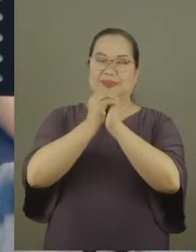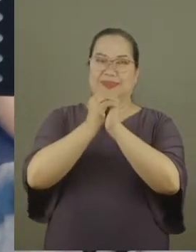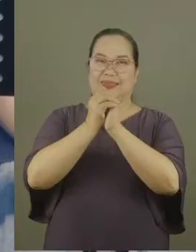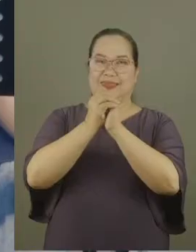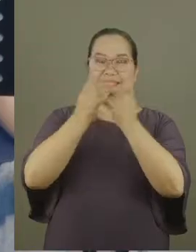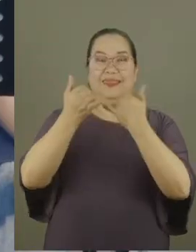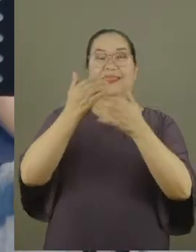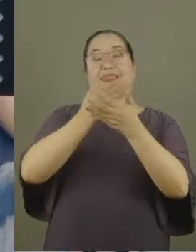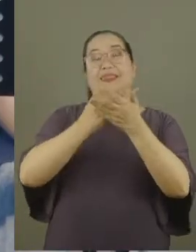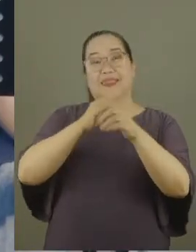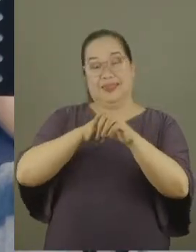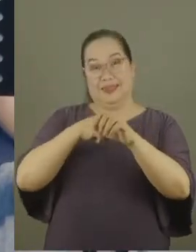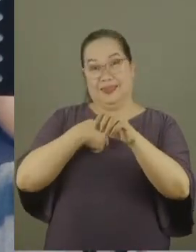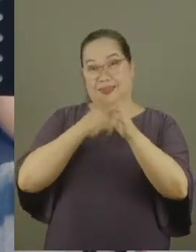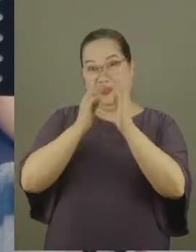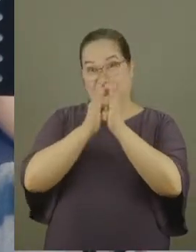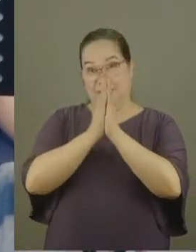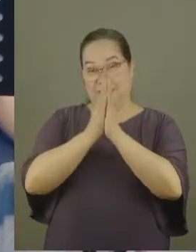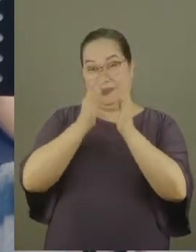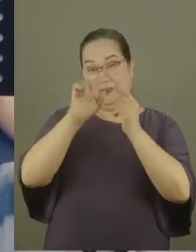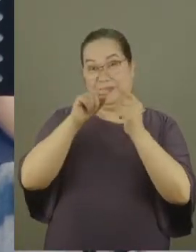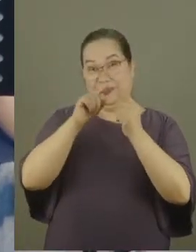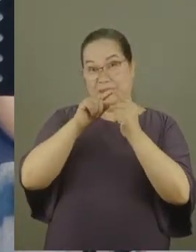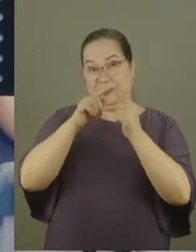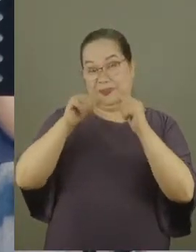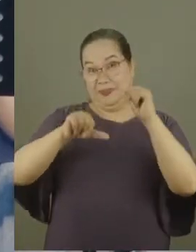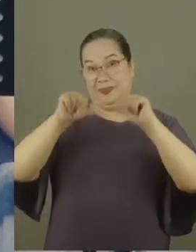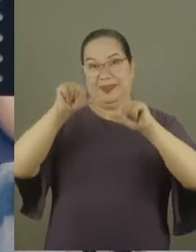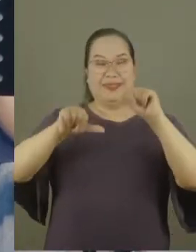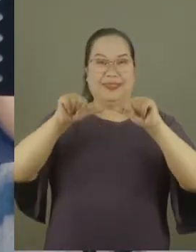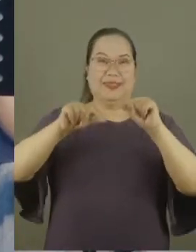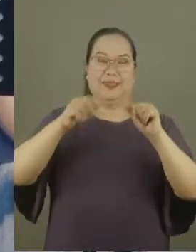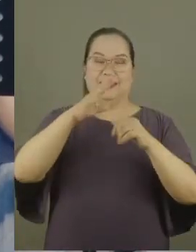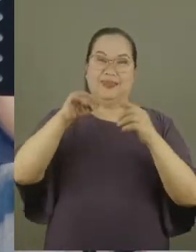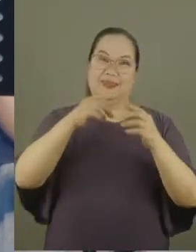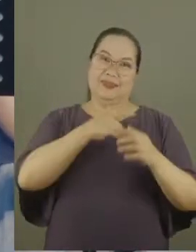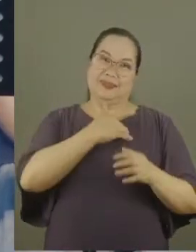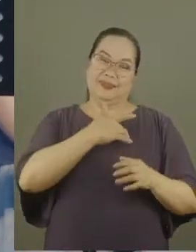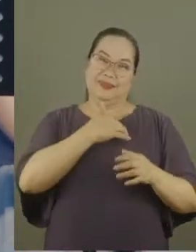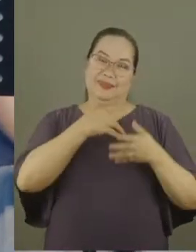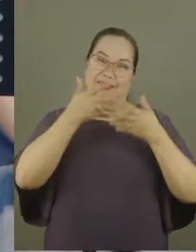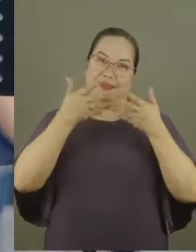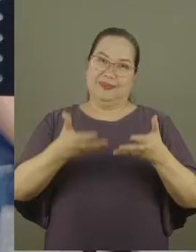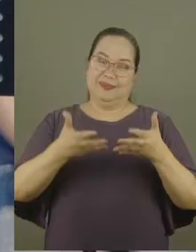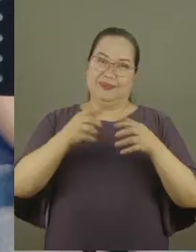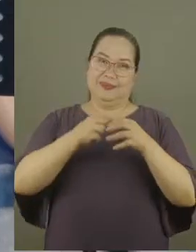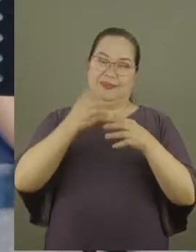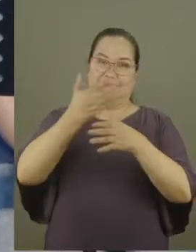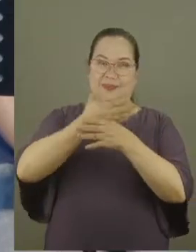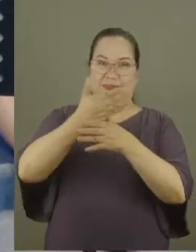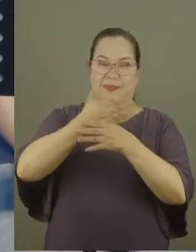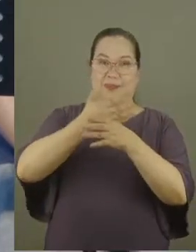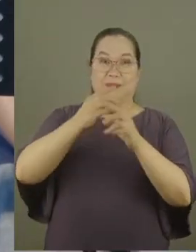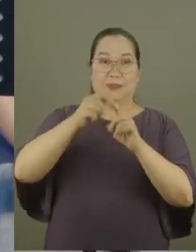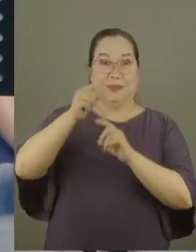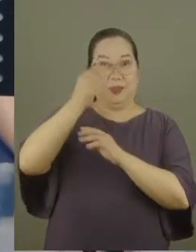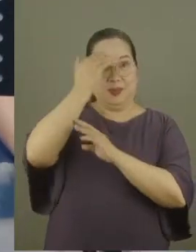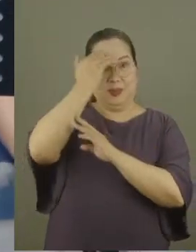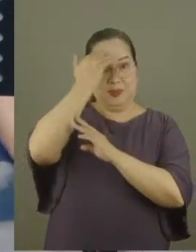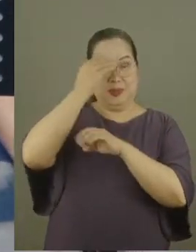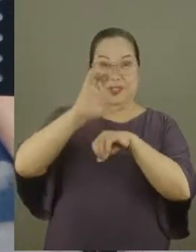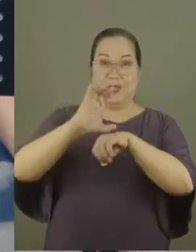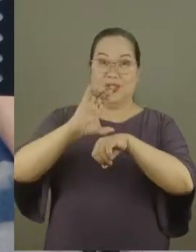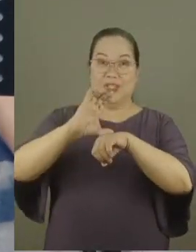Sometimes I have prayers like these when I feel doubtful, when I feel burdened, when I feel distraught. But you know what, church?